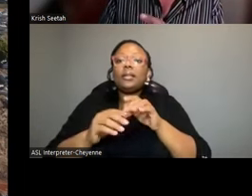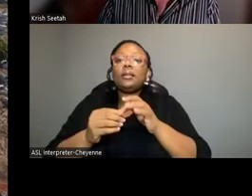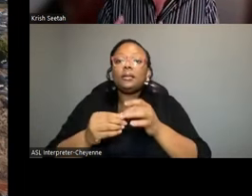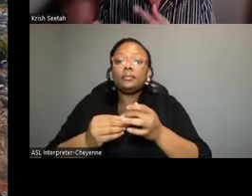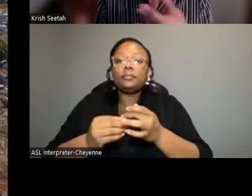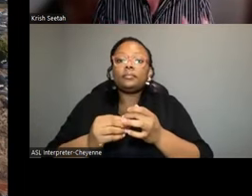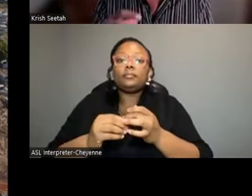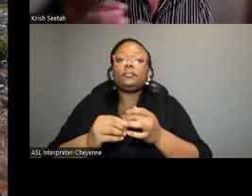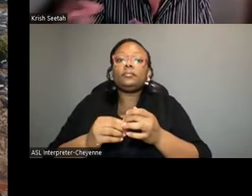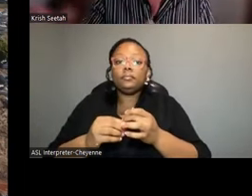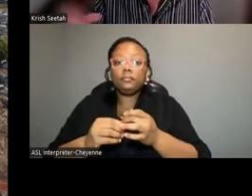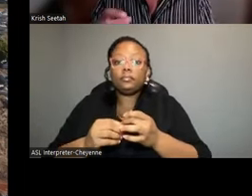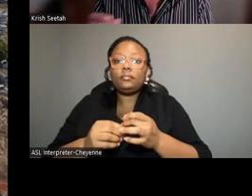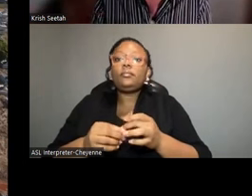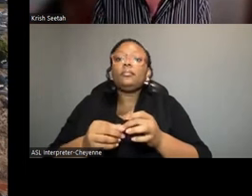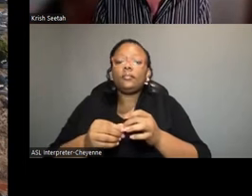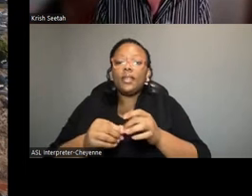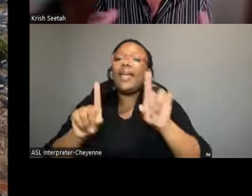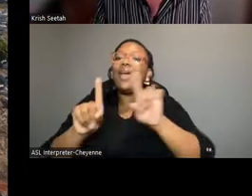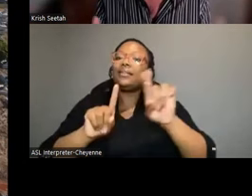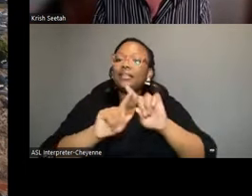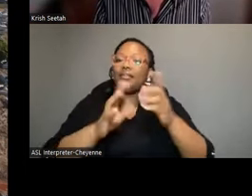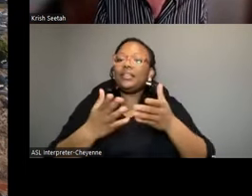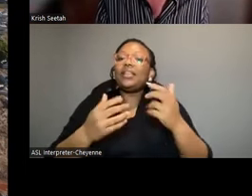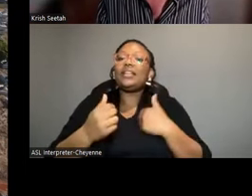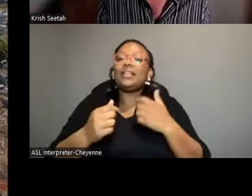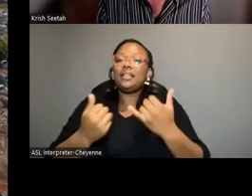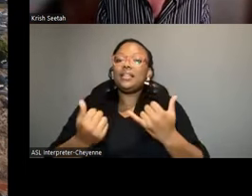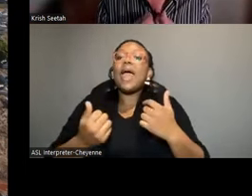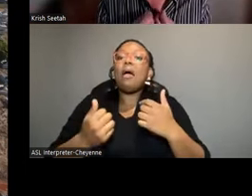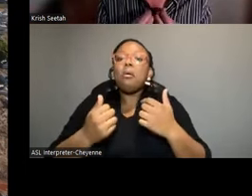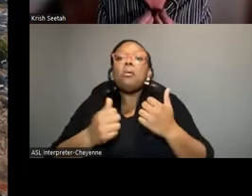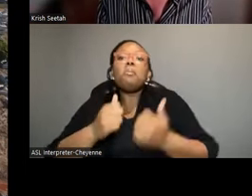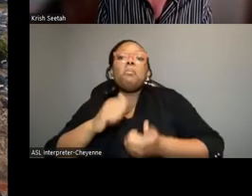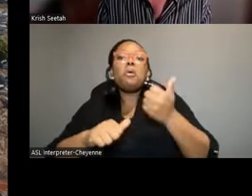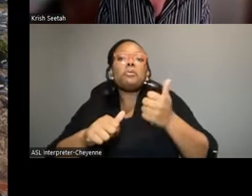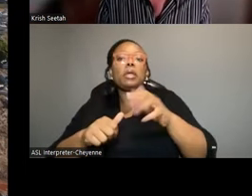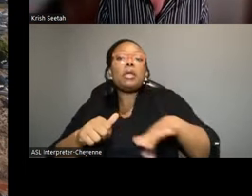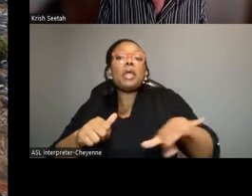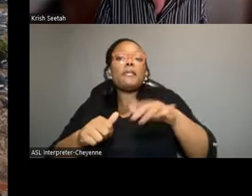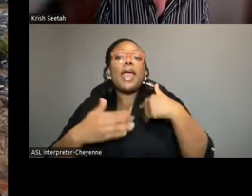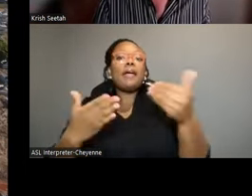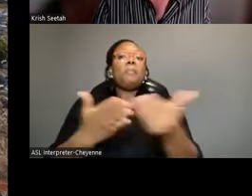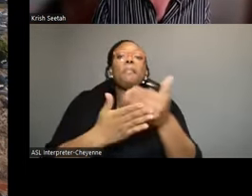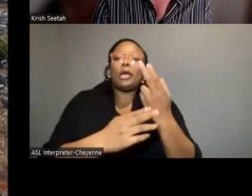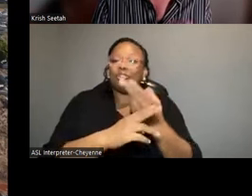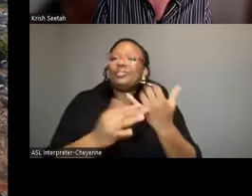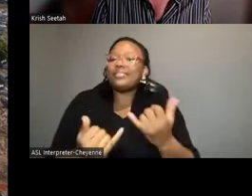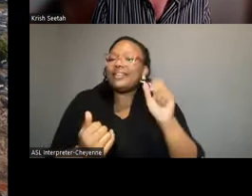processing plant. Of course, portions of this have now found modern uses, but this was an absolutely critical site